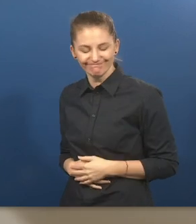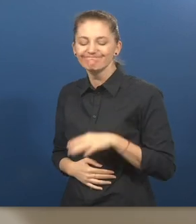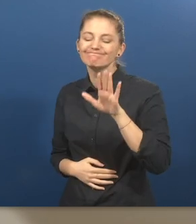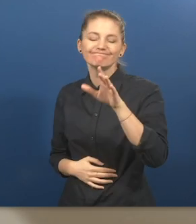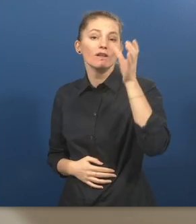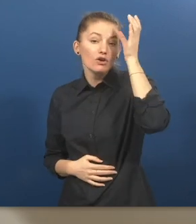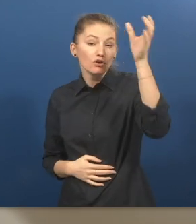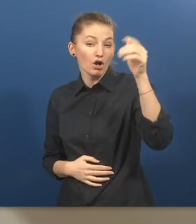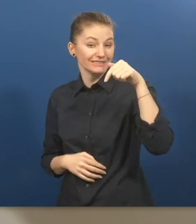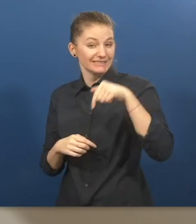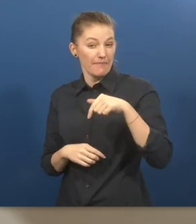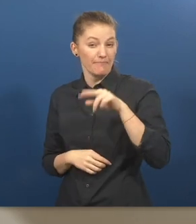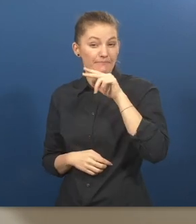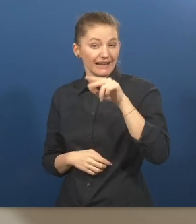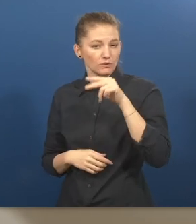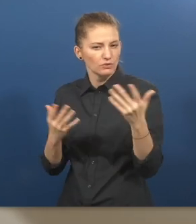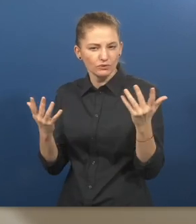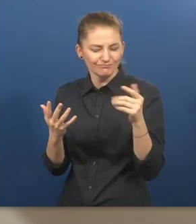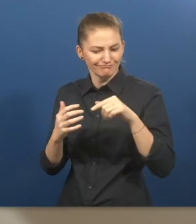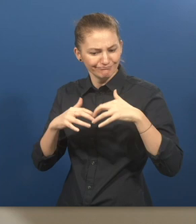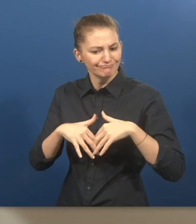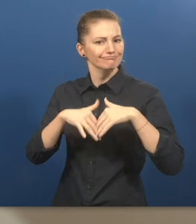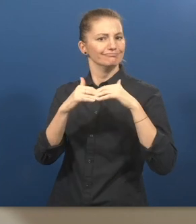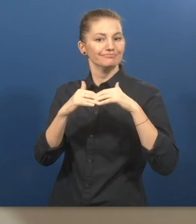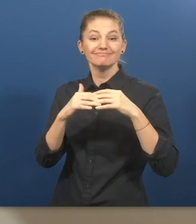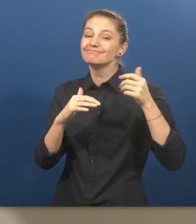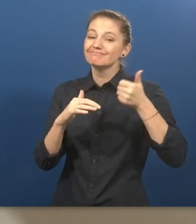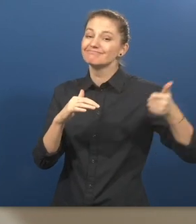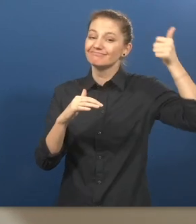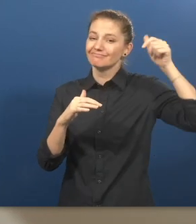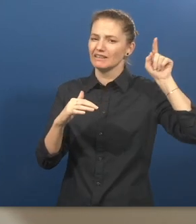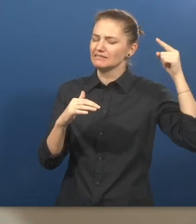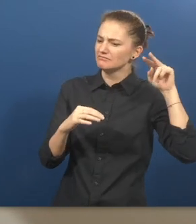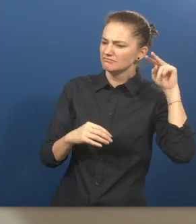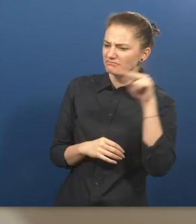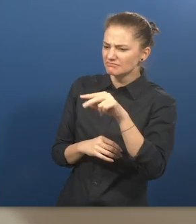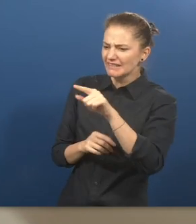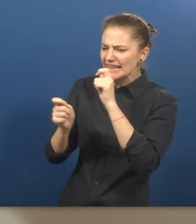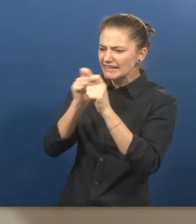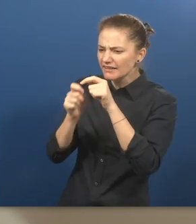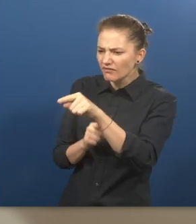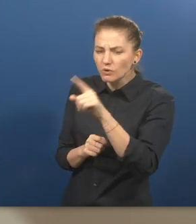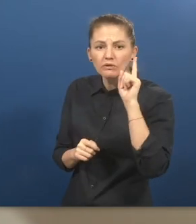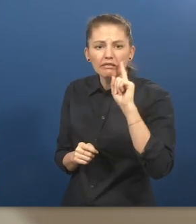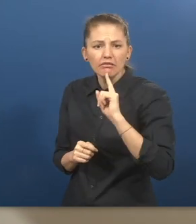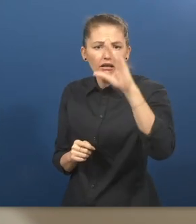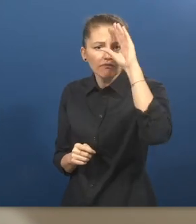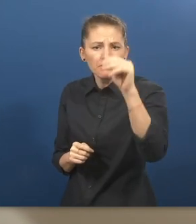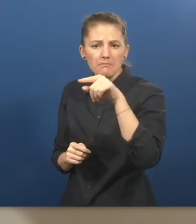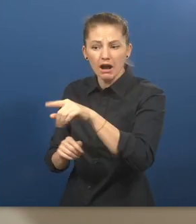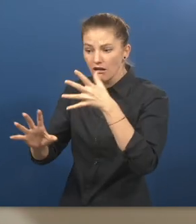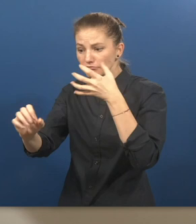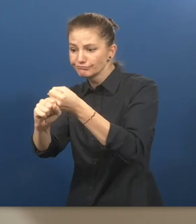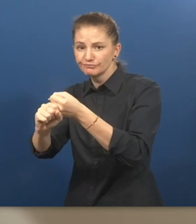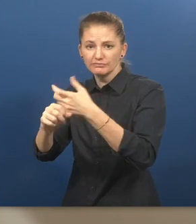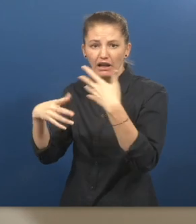The concept of PDEUS was created after our CEO saw an interview of a deaf man involved in a car accident, left stranded for hours, unable to